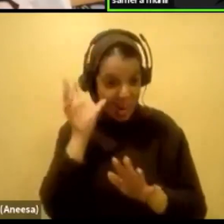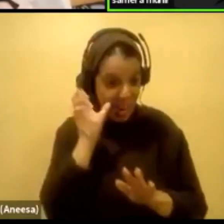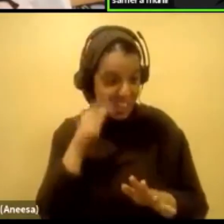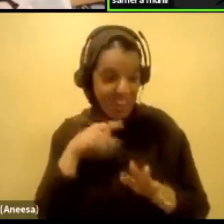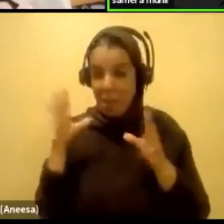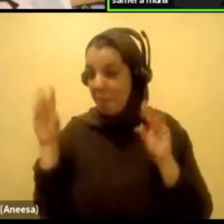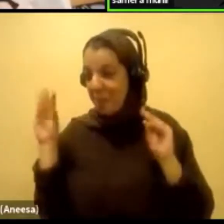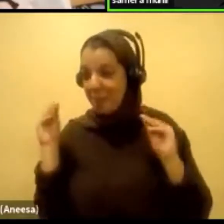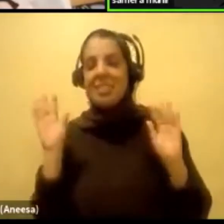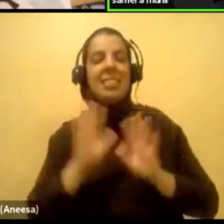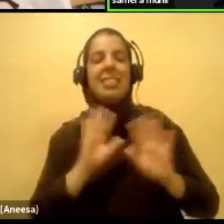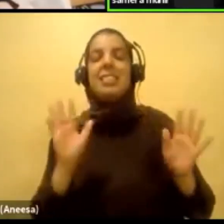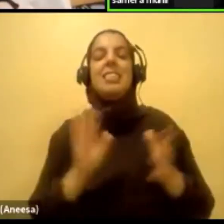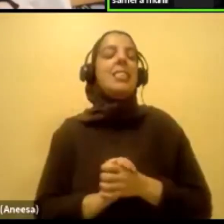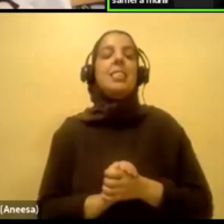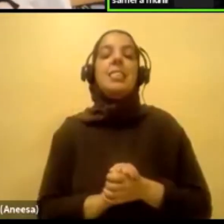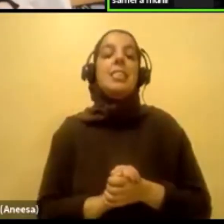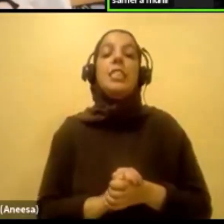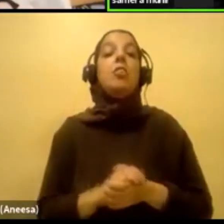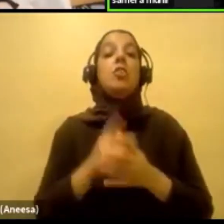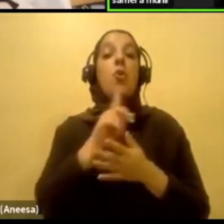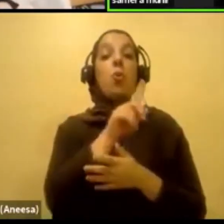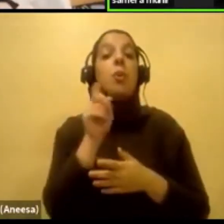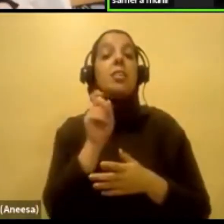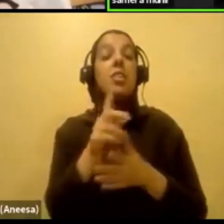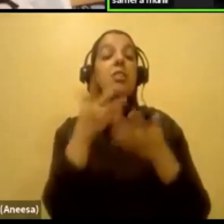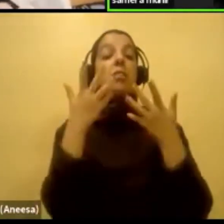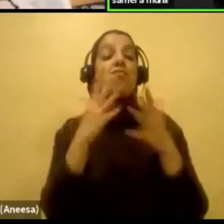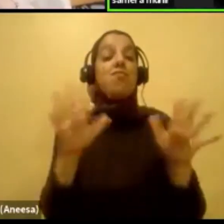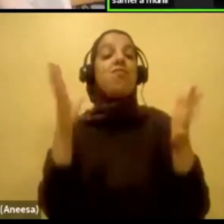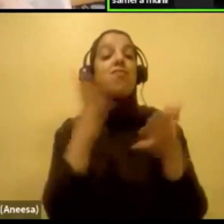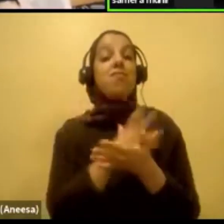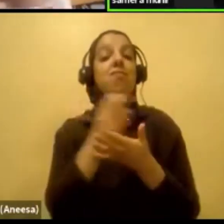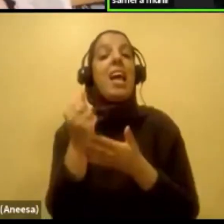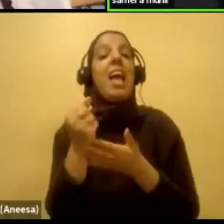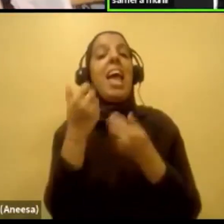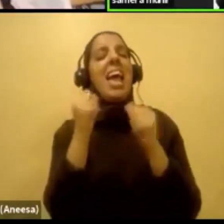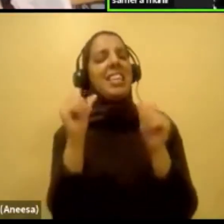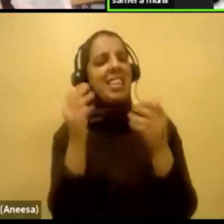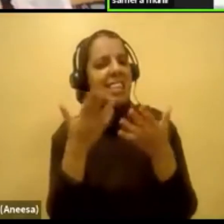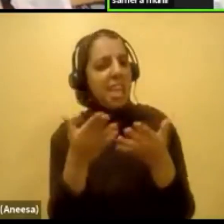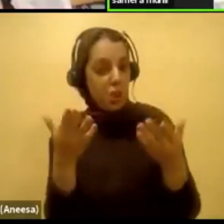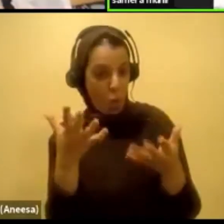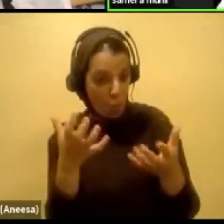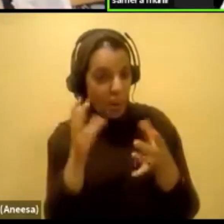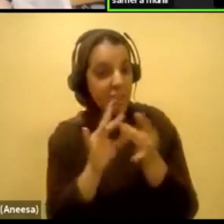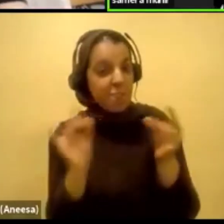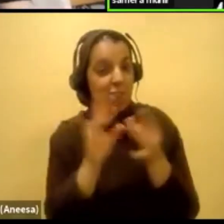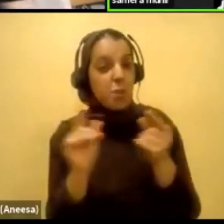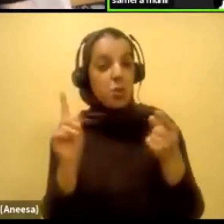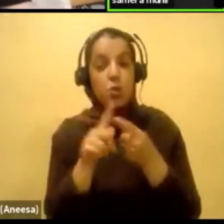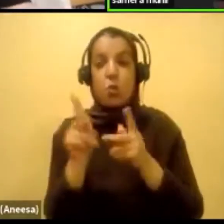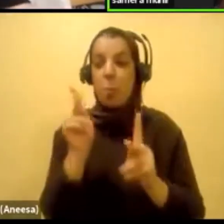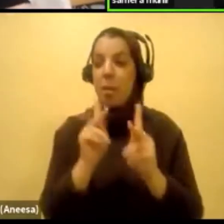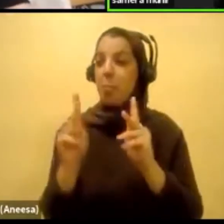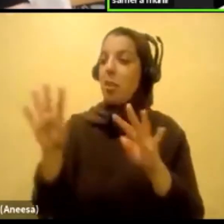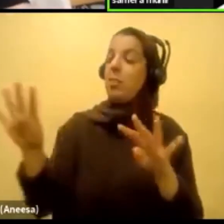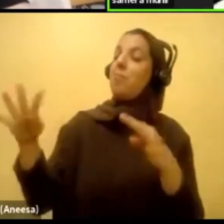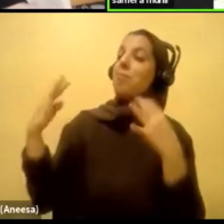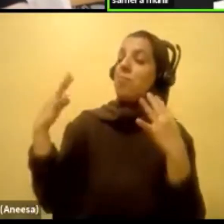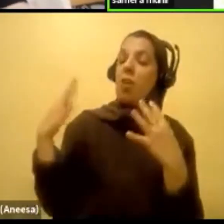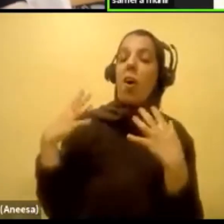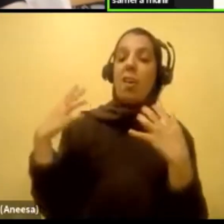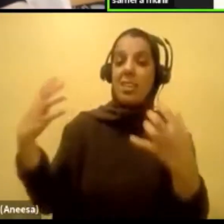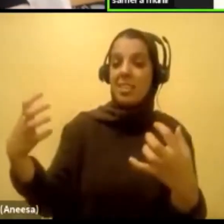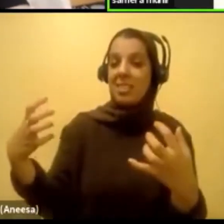um, okay. So those are all the questions. Is there anything you want to say to the people who are viewing our Facebook as a,